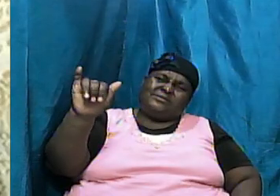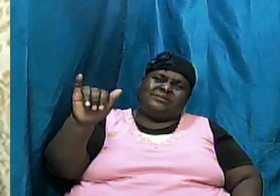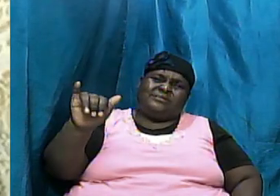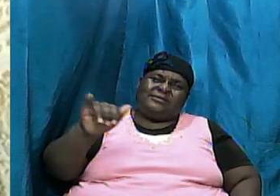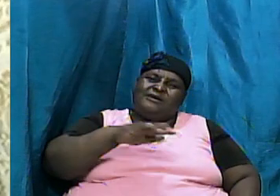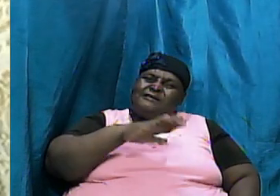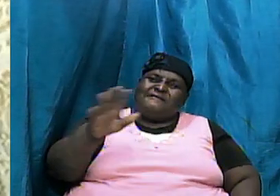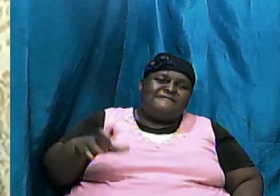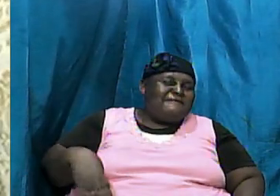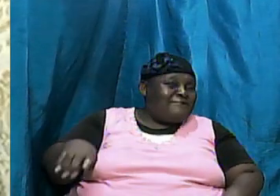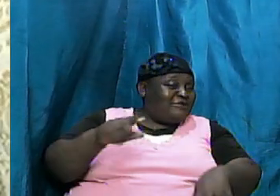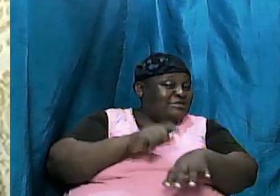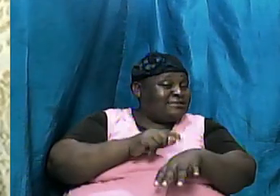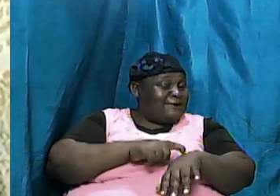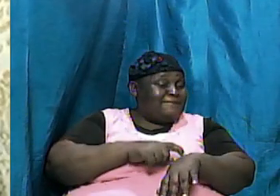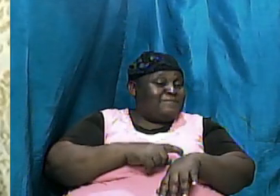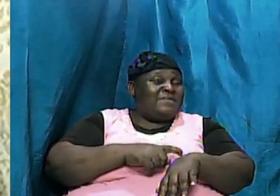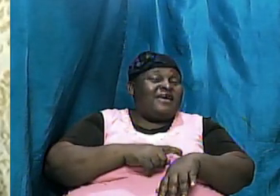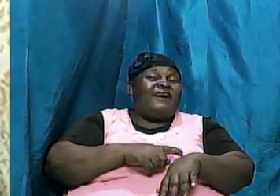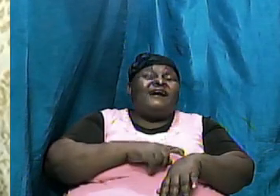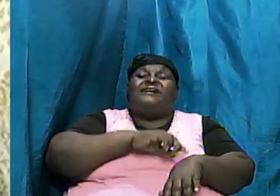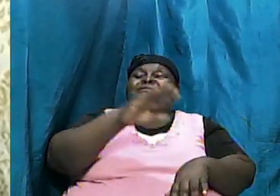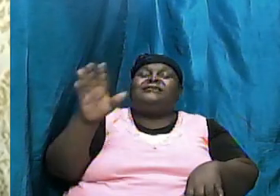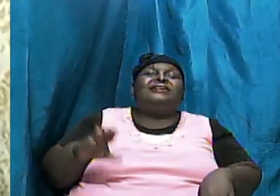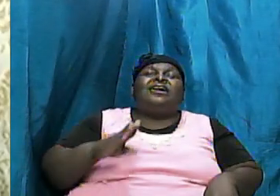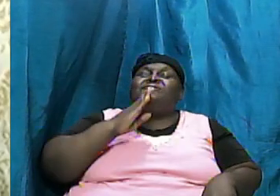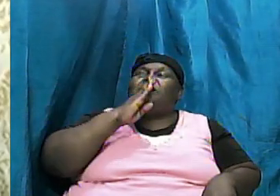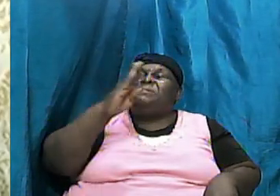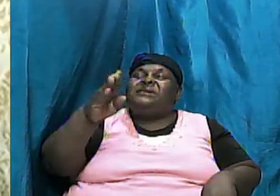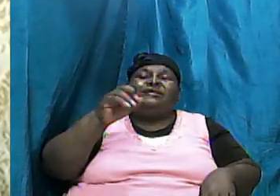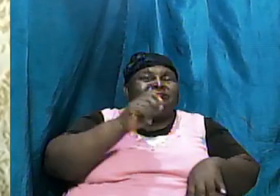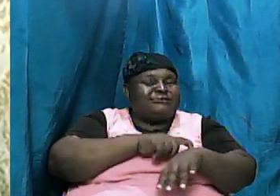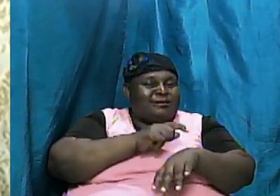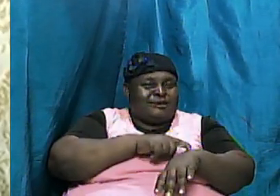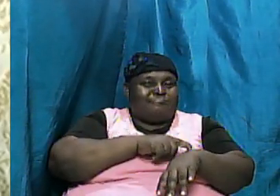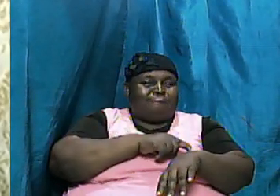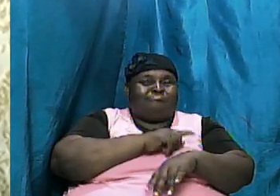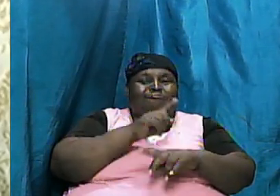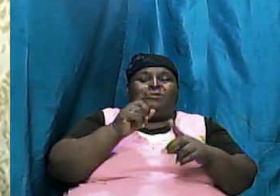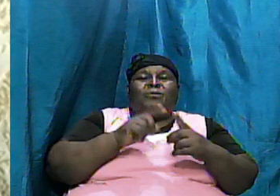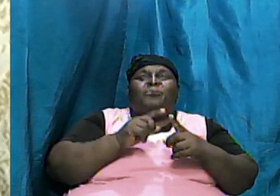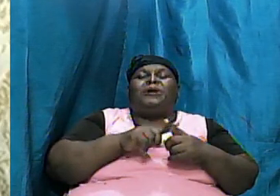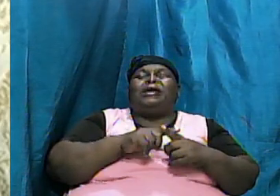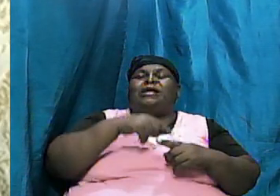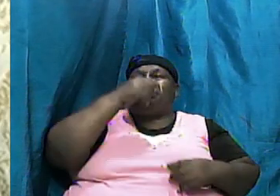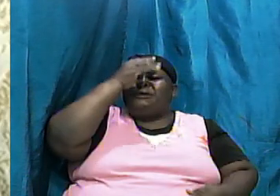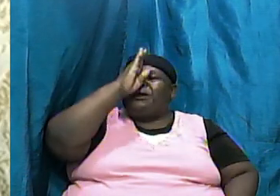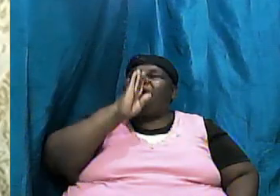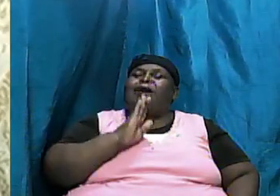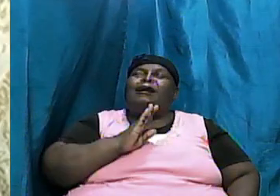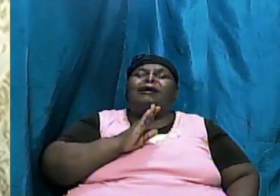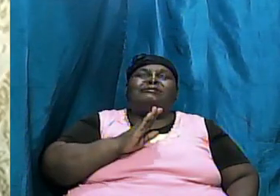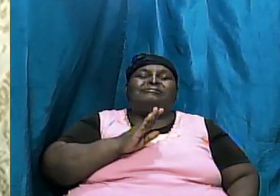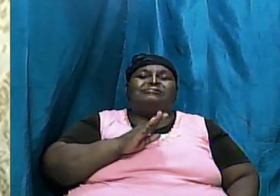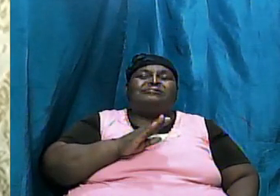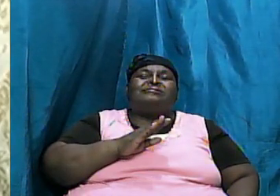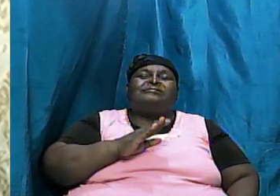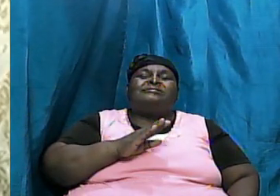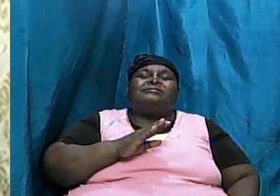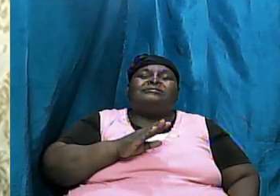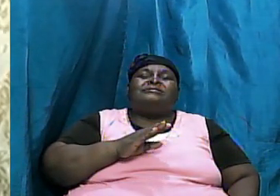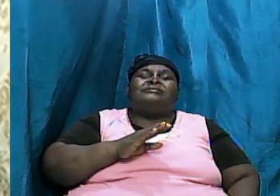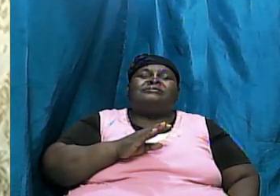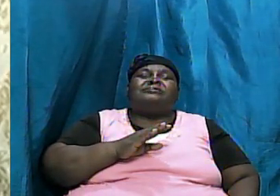never a time and there will never be a time when he was not